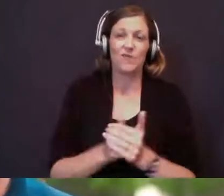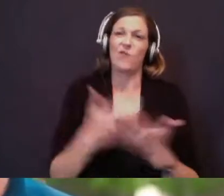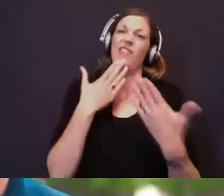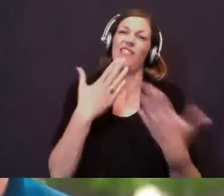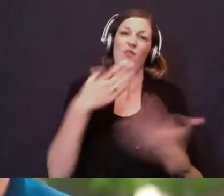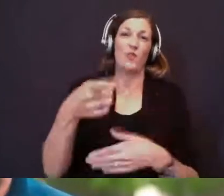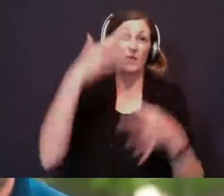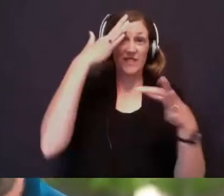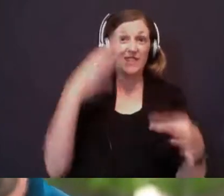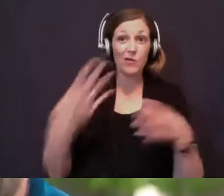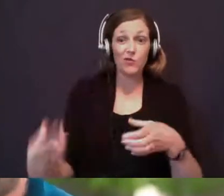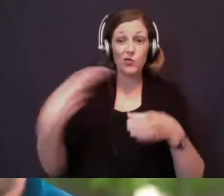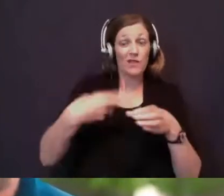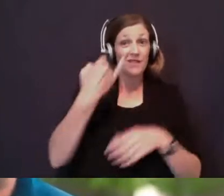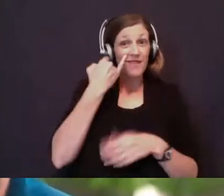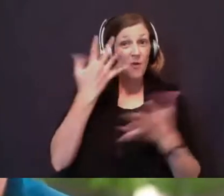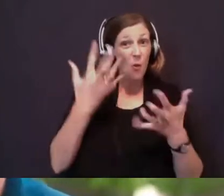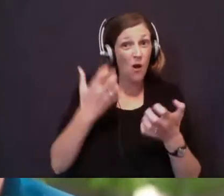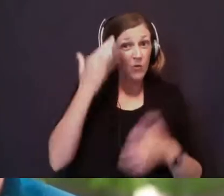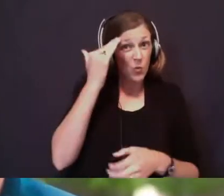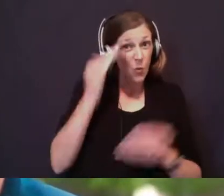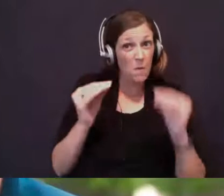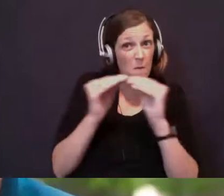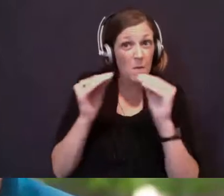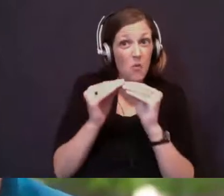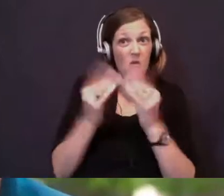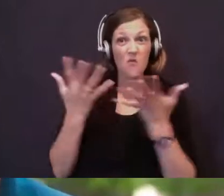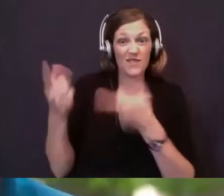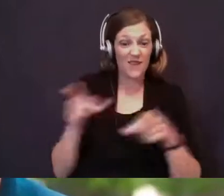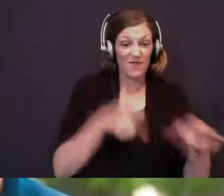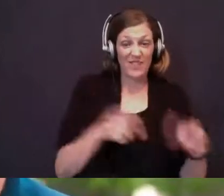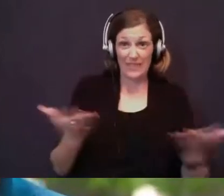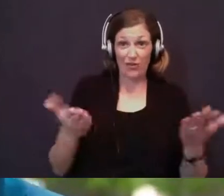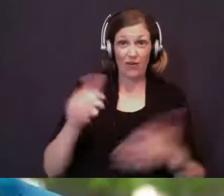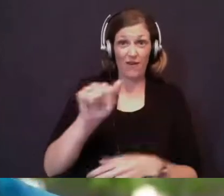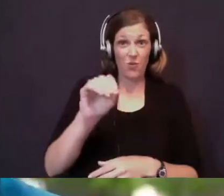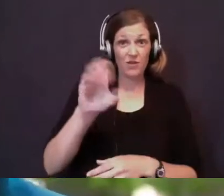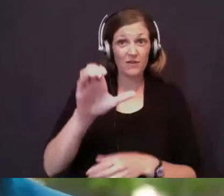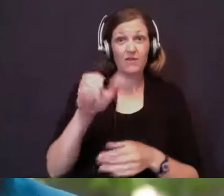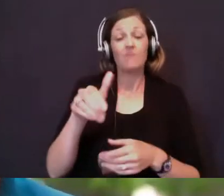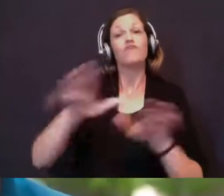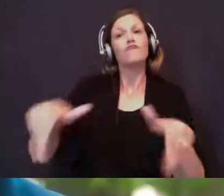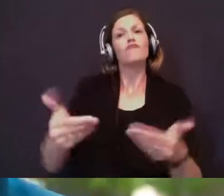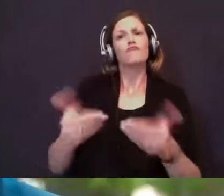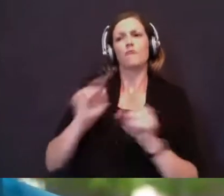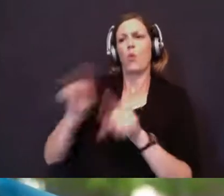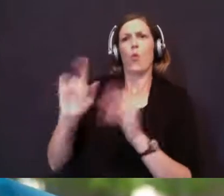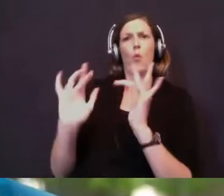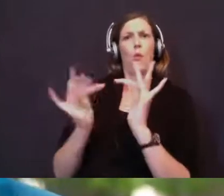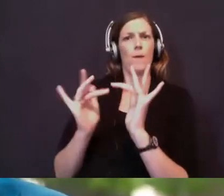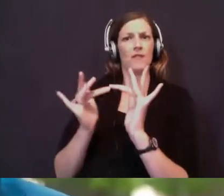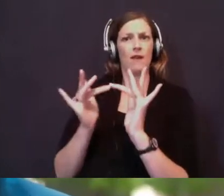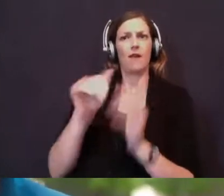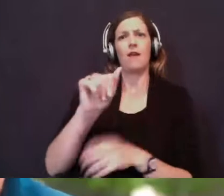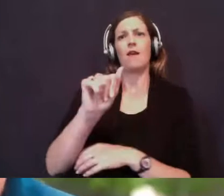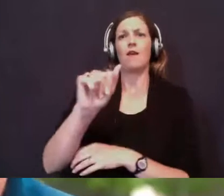you've decided to join us. If you want to know more about what's happening here at Austin Oaks Church, we invite you to go to our website, austinoakschurch.org.